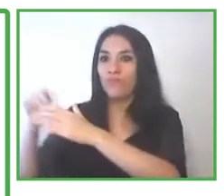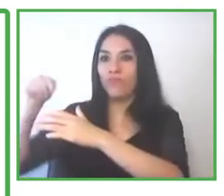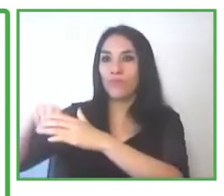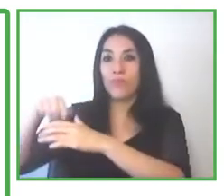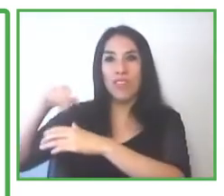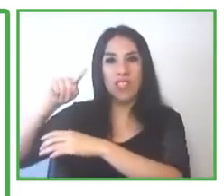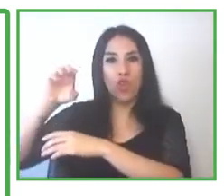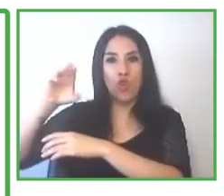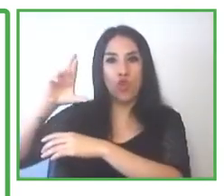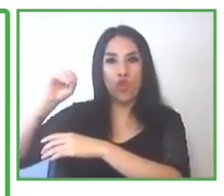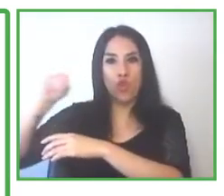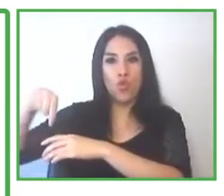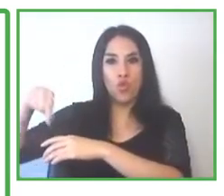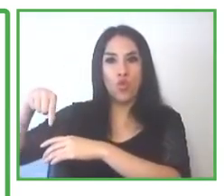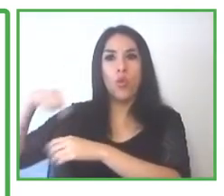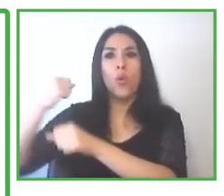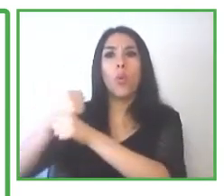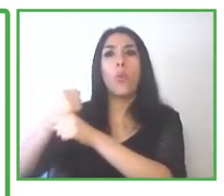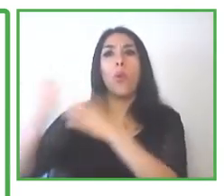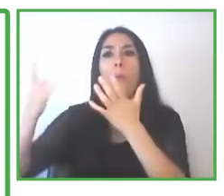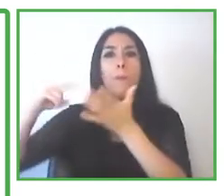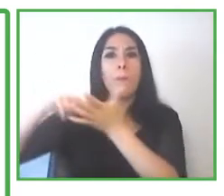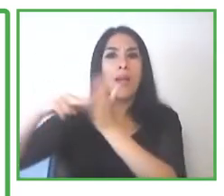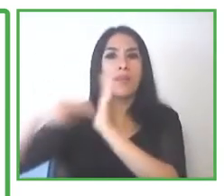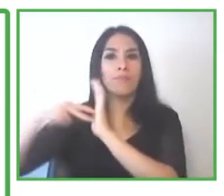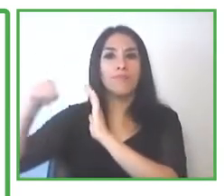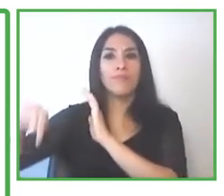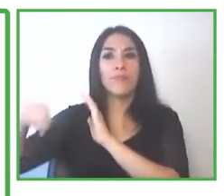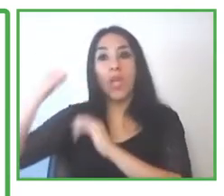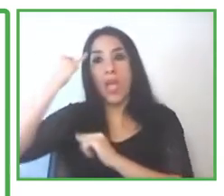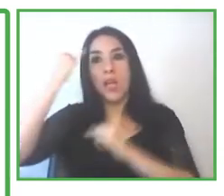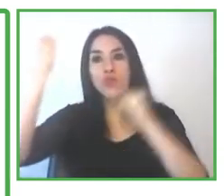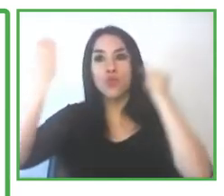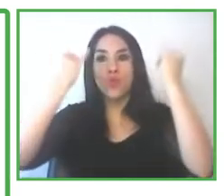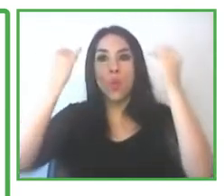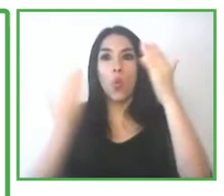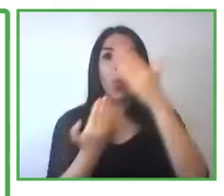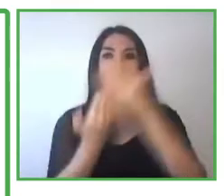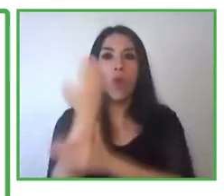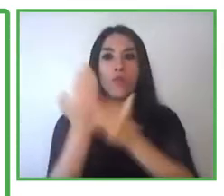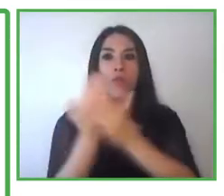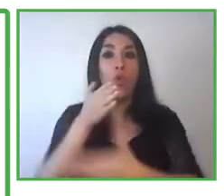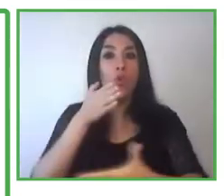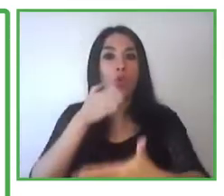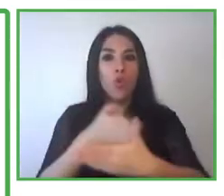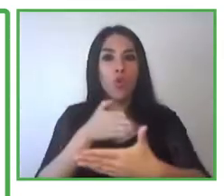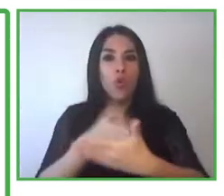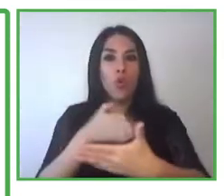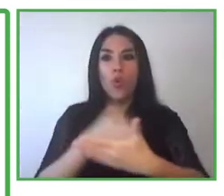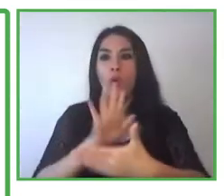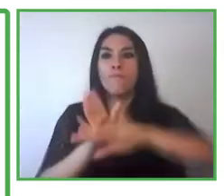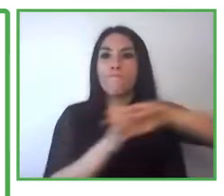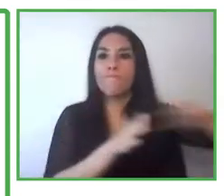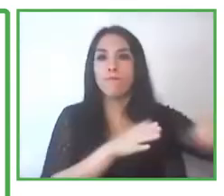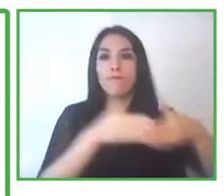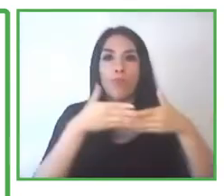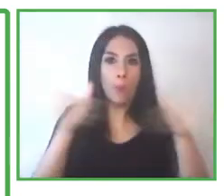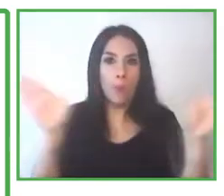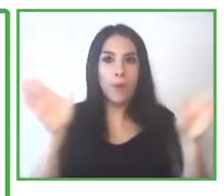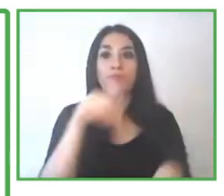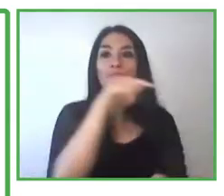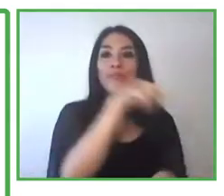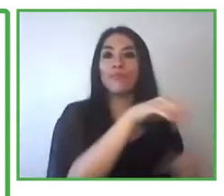disseminating innovative solutions for a world with no barriers. And Ashoka, on the other hand,